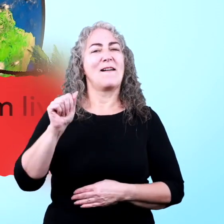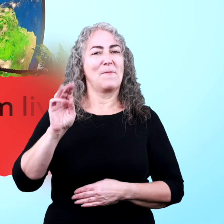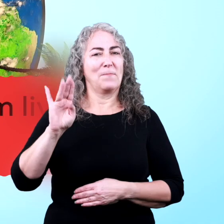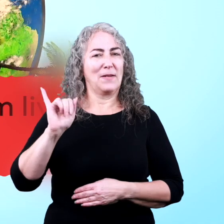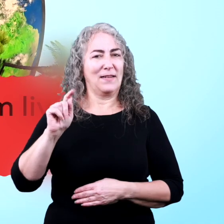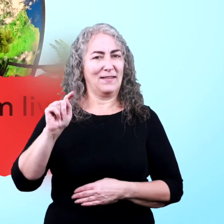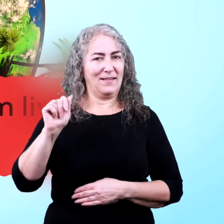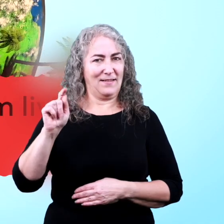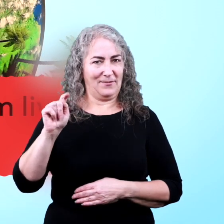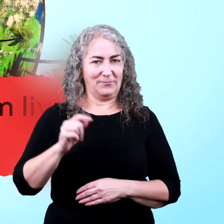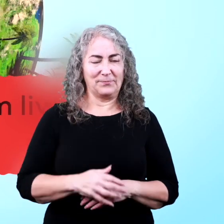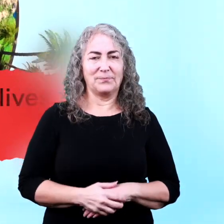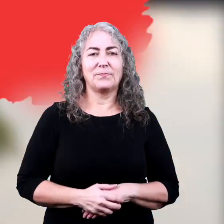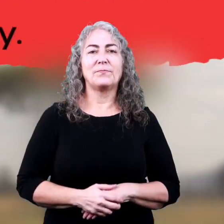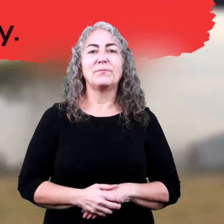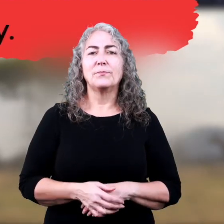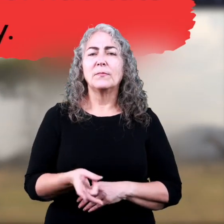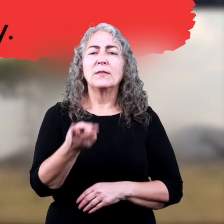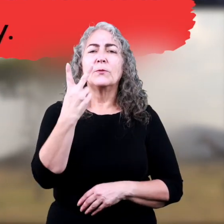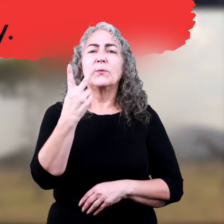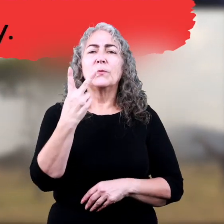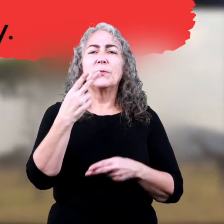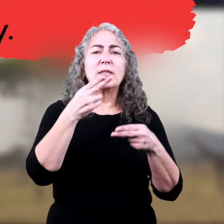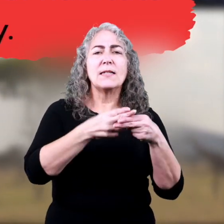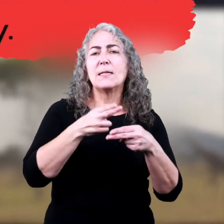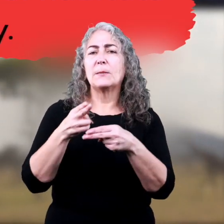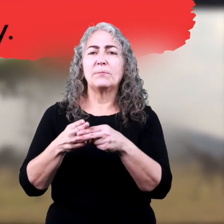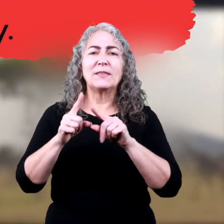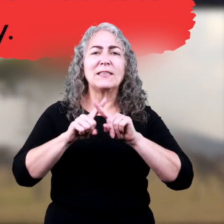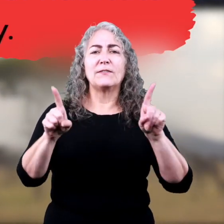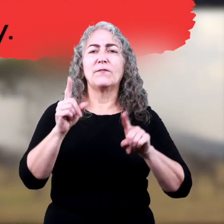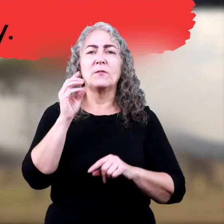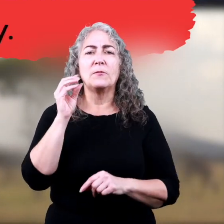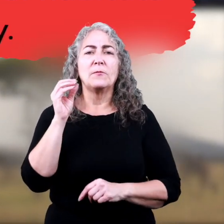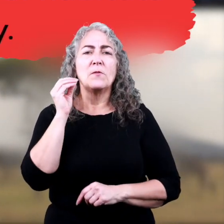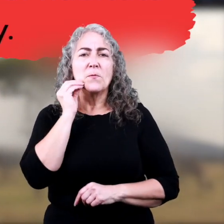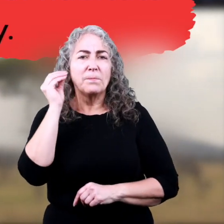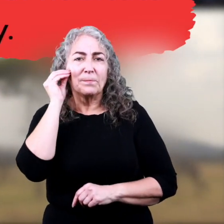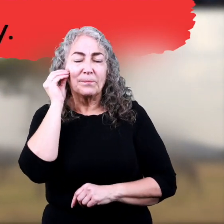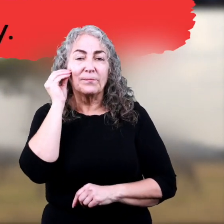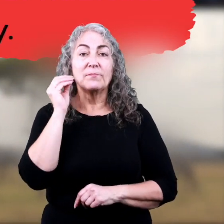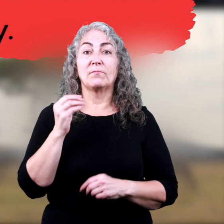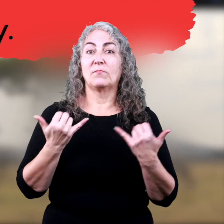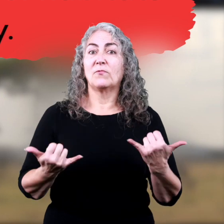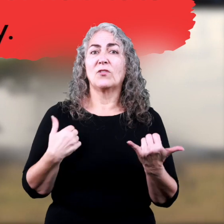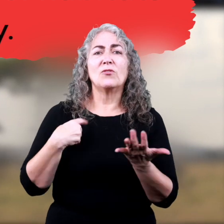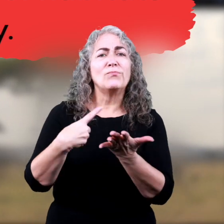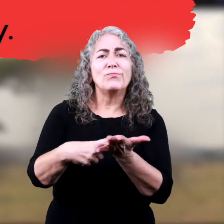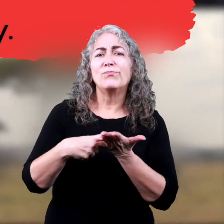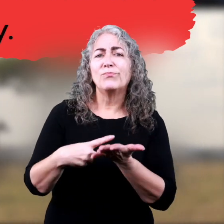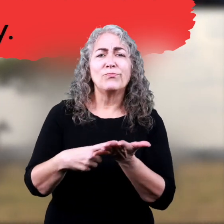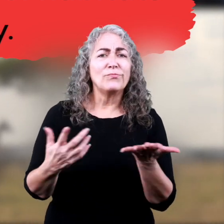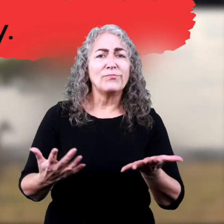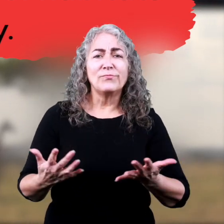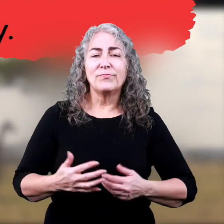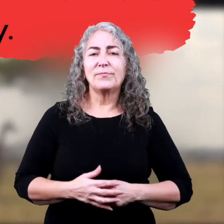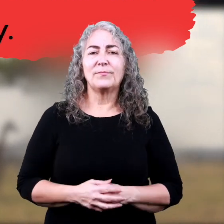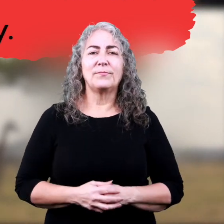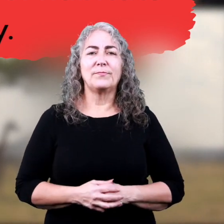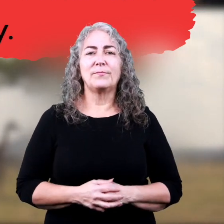Habitat Name two of the different types of habitats we talked about today.